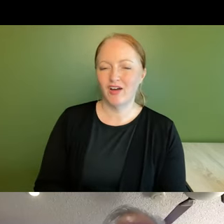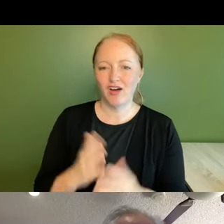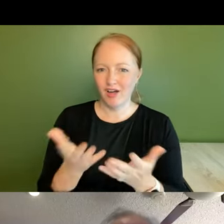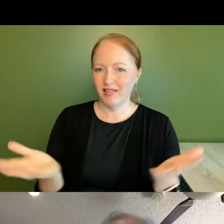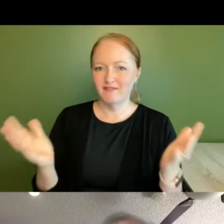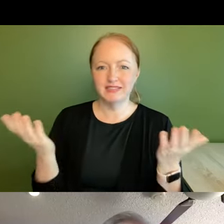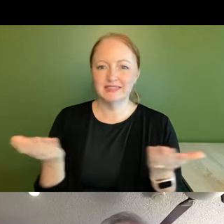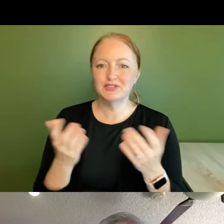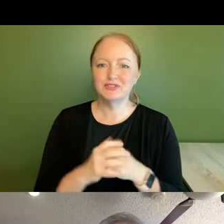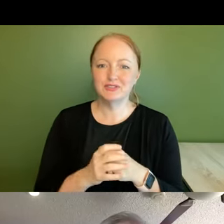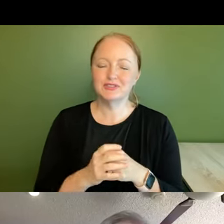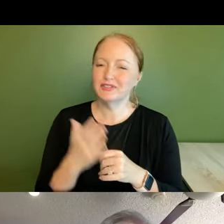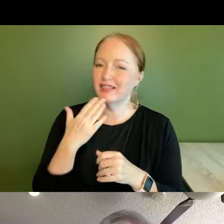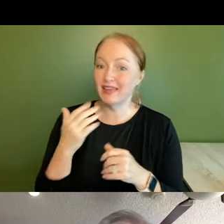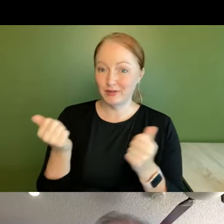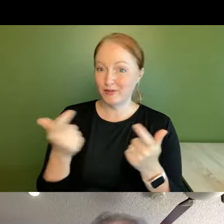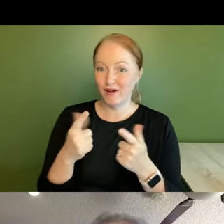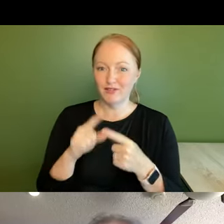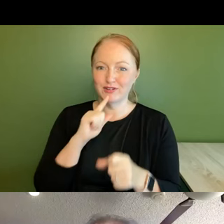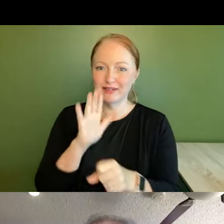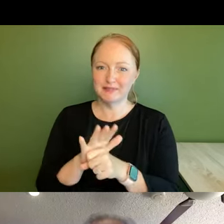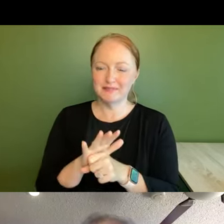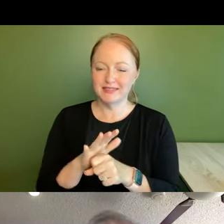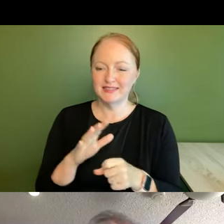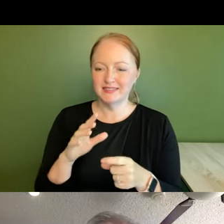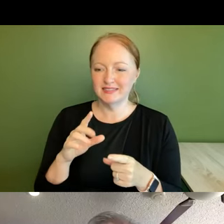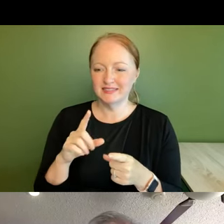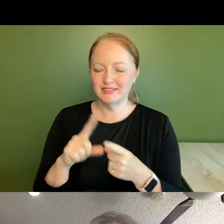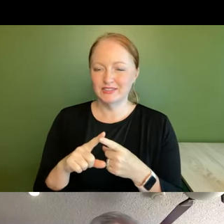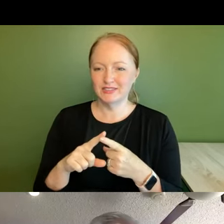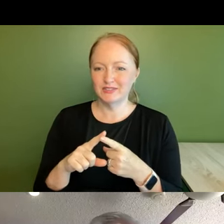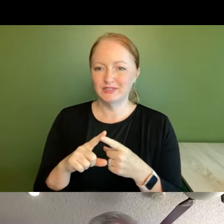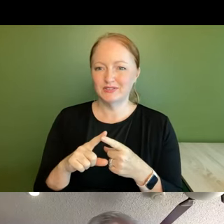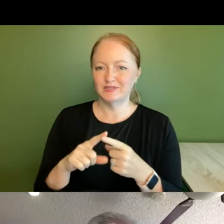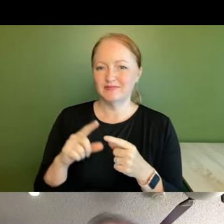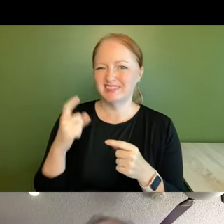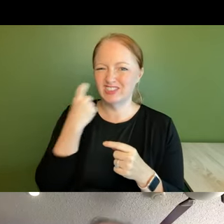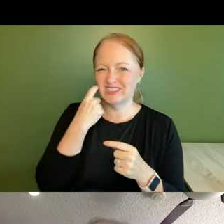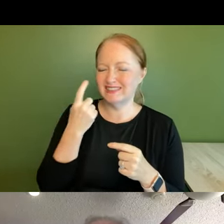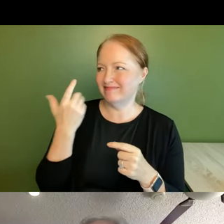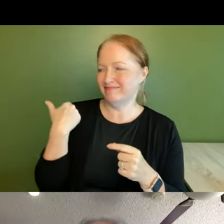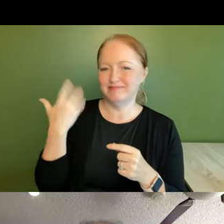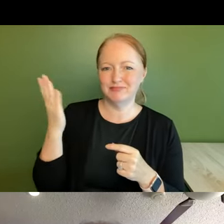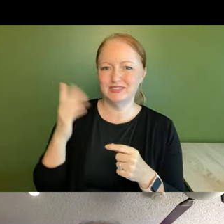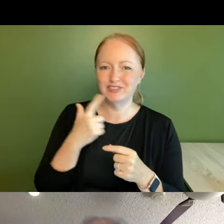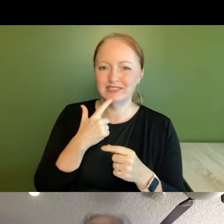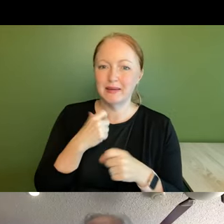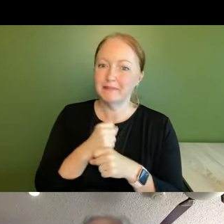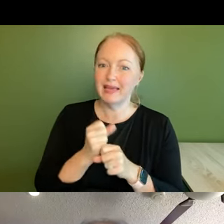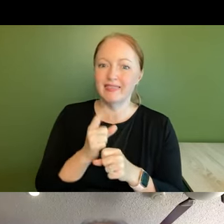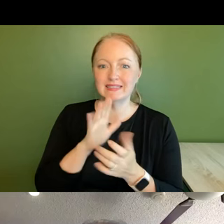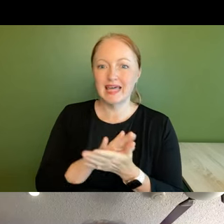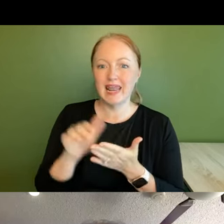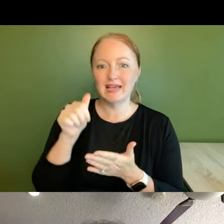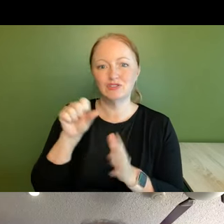here and uh thank you all for your commitment to i think as our stanford colleagues have indicated making this a nicer